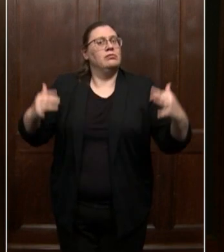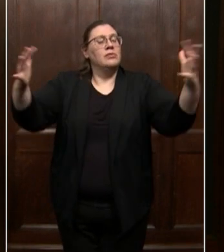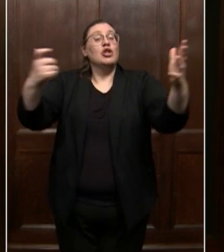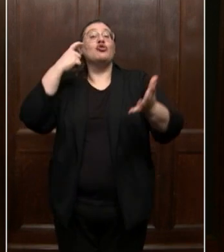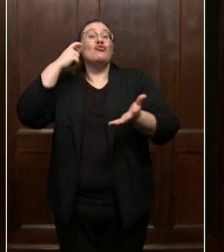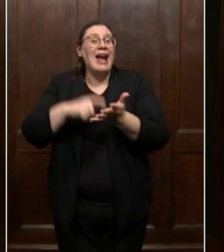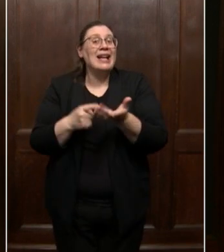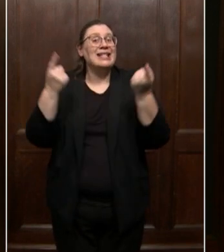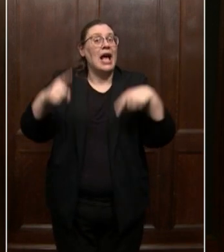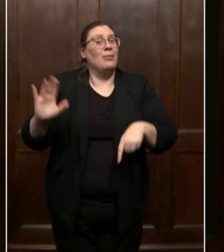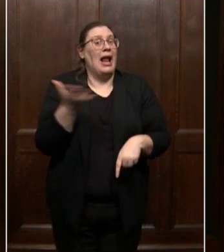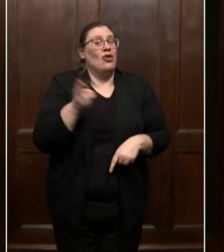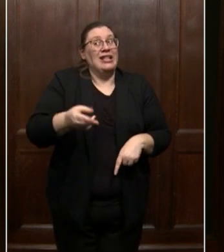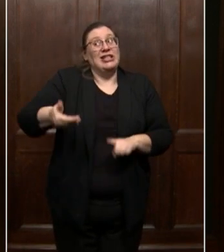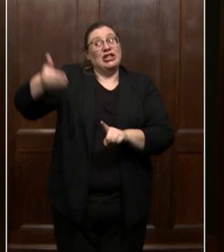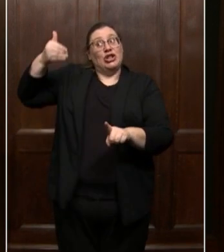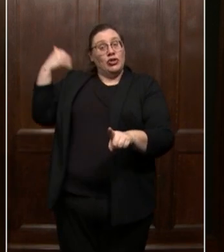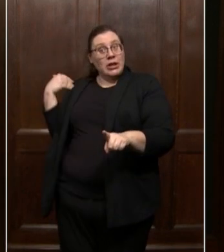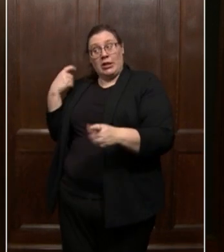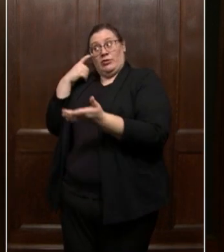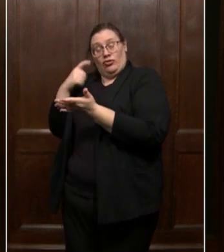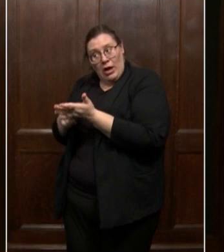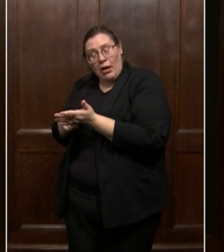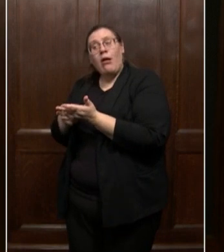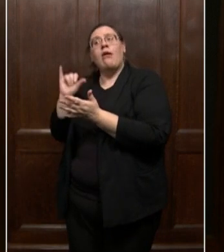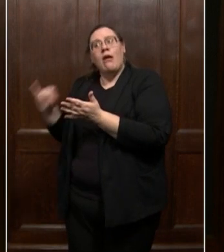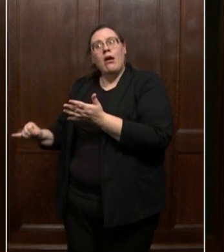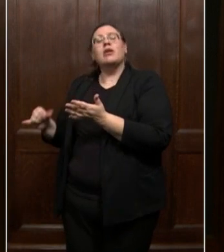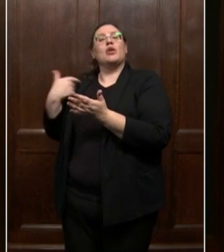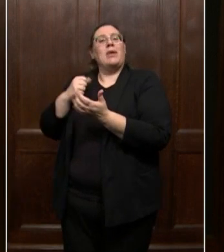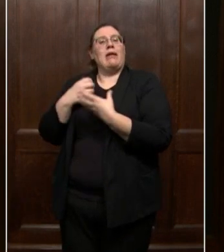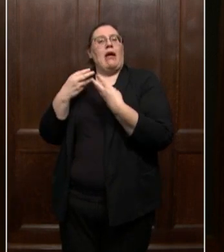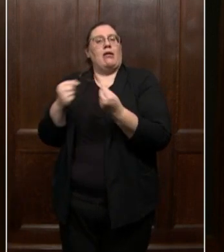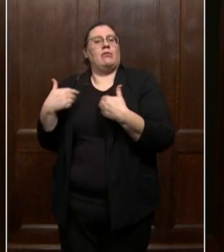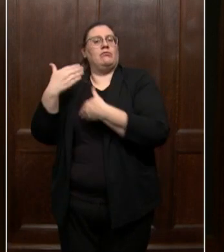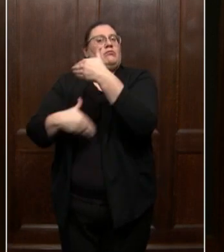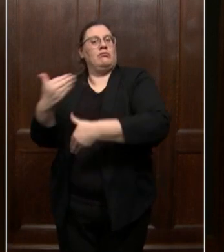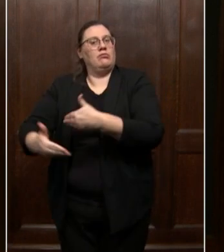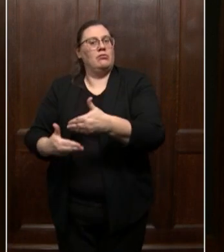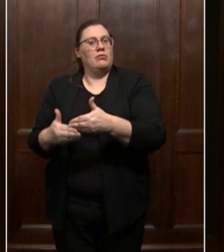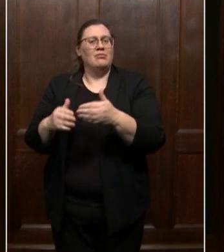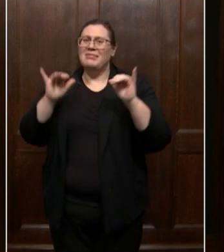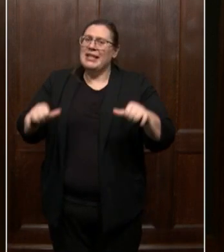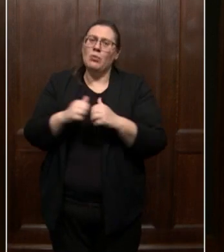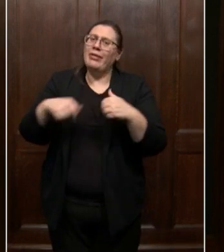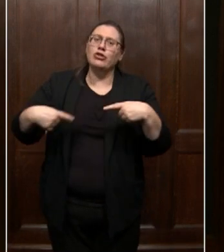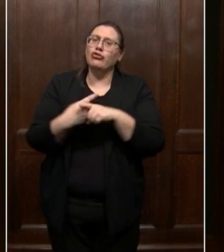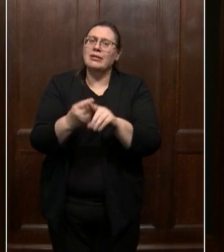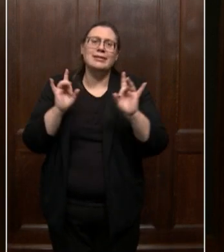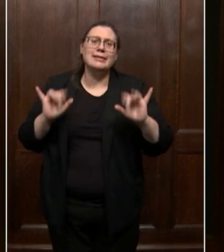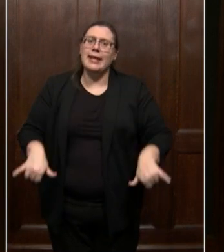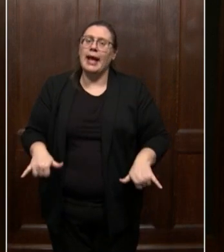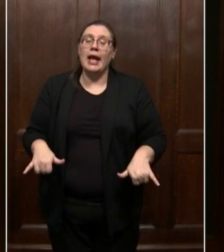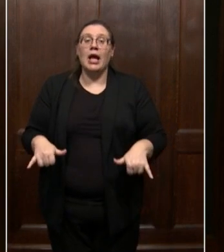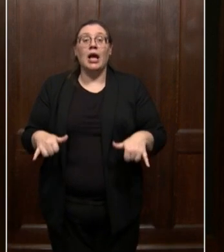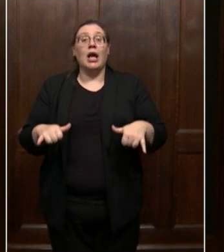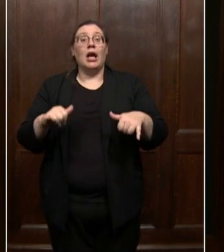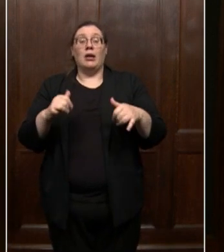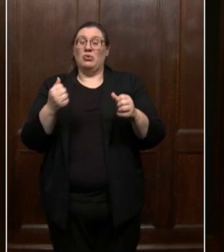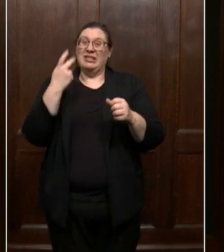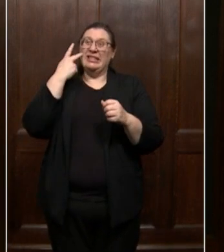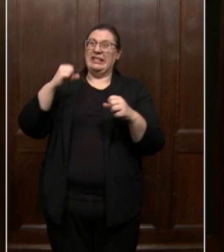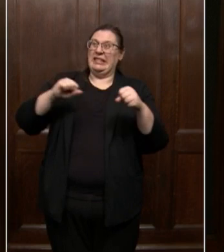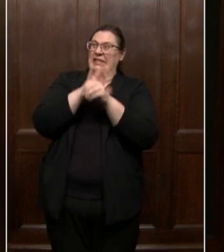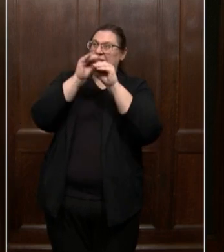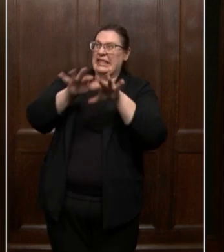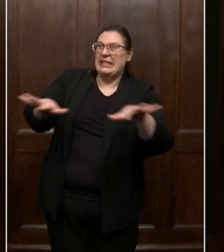history so that we can work to heal them. And this crisis is no different. We face down a pandemic. Equity